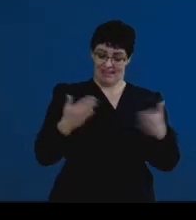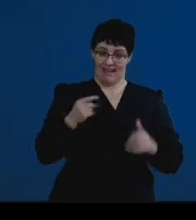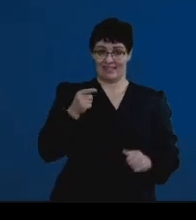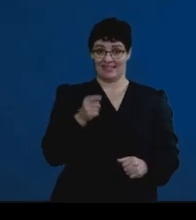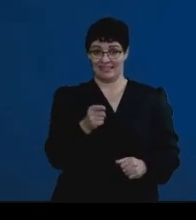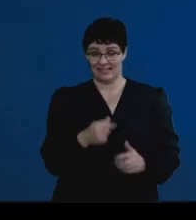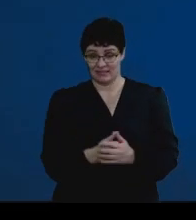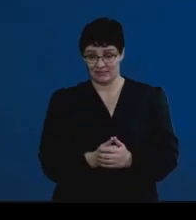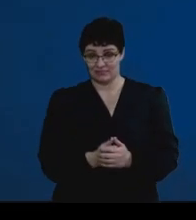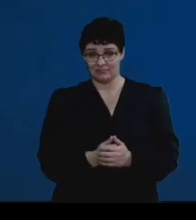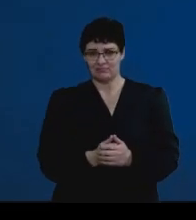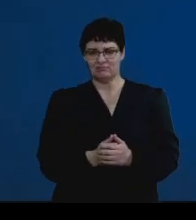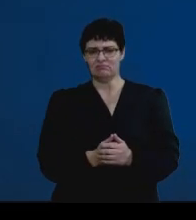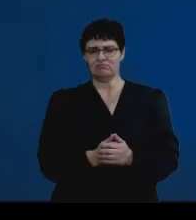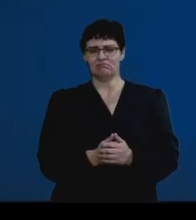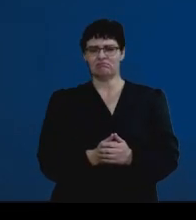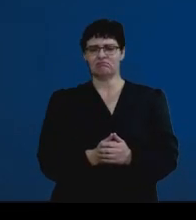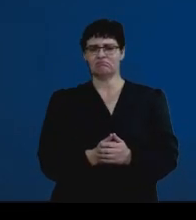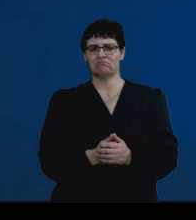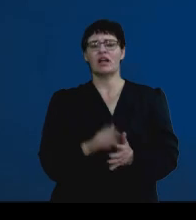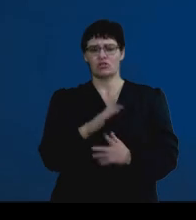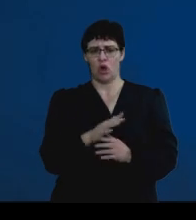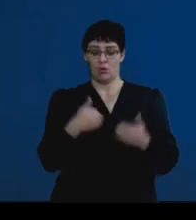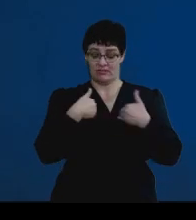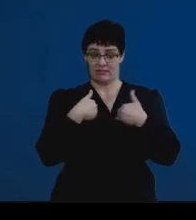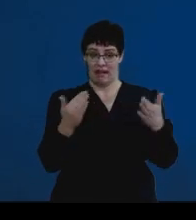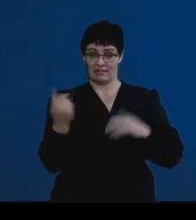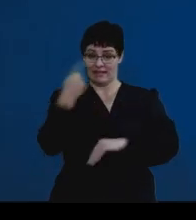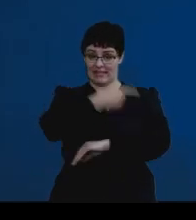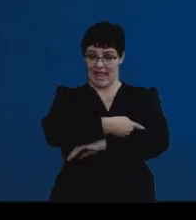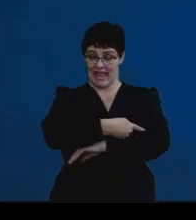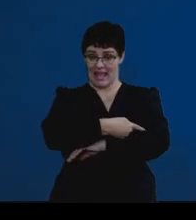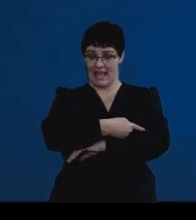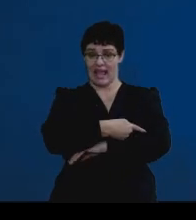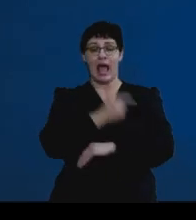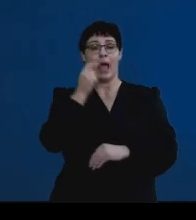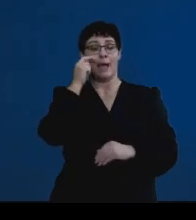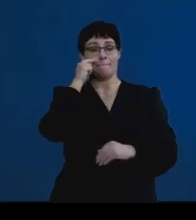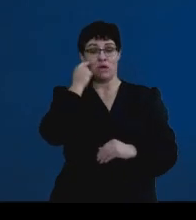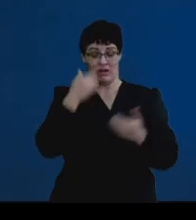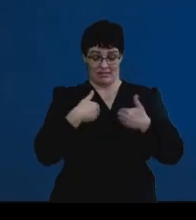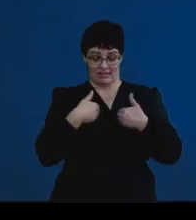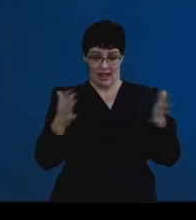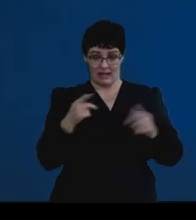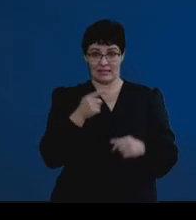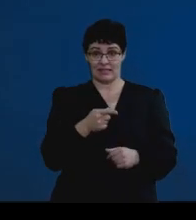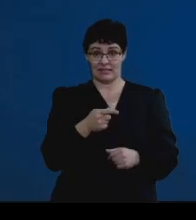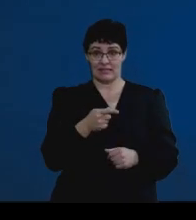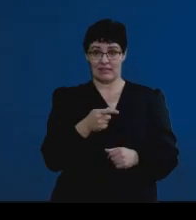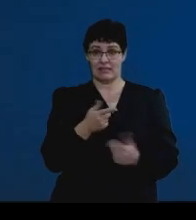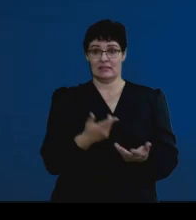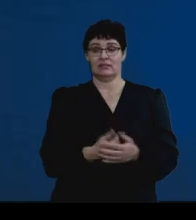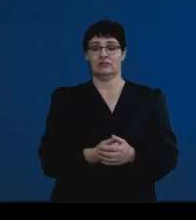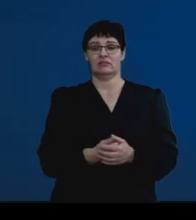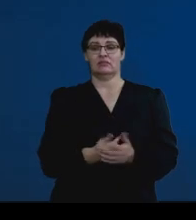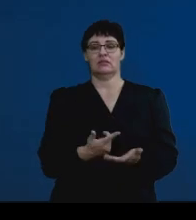so, the female will start taking the pill on the day her period starts, so in the sense that